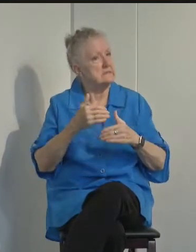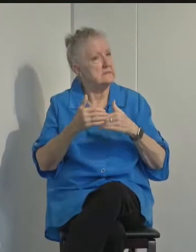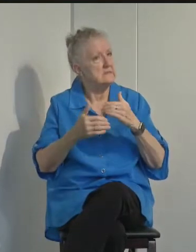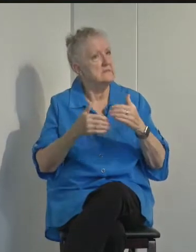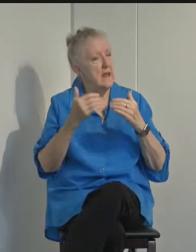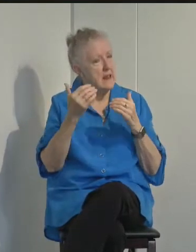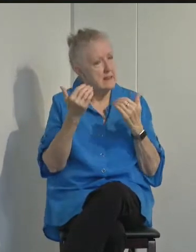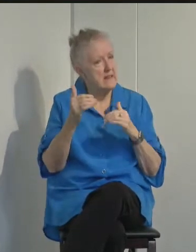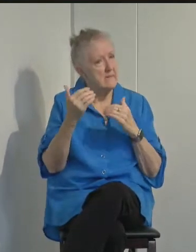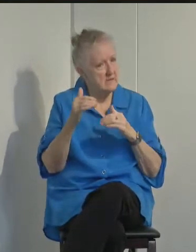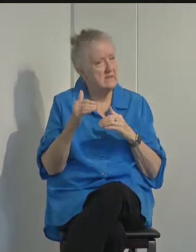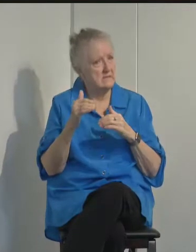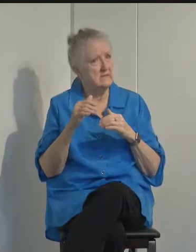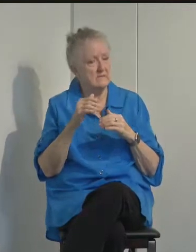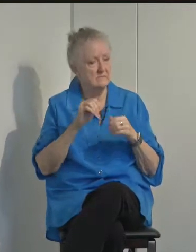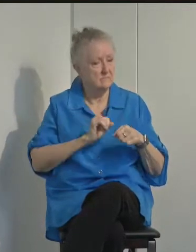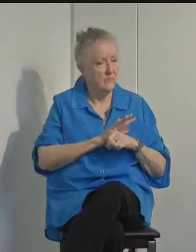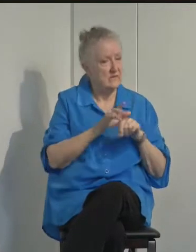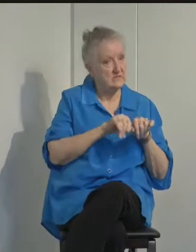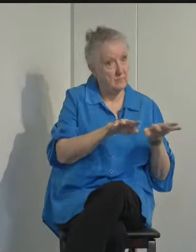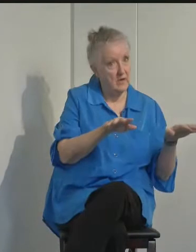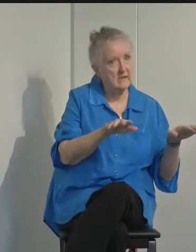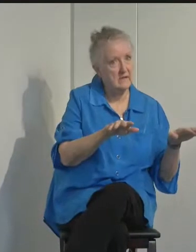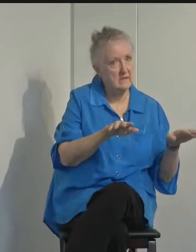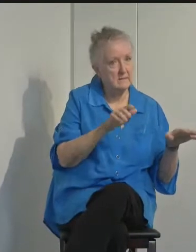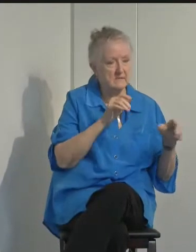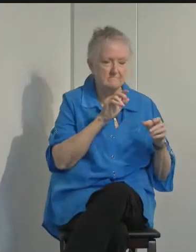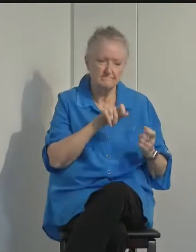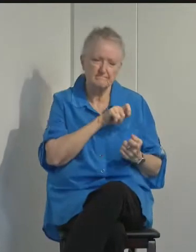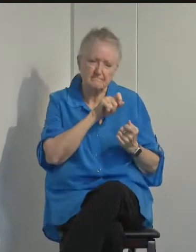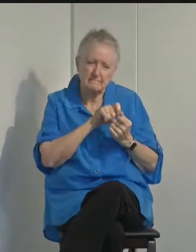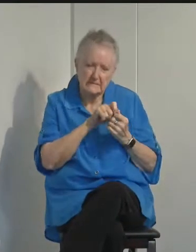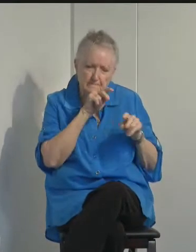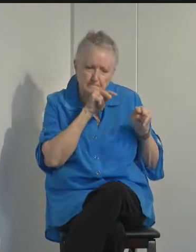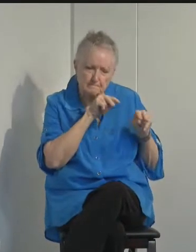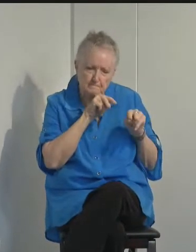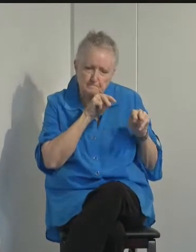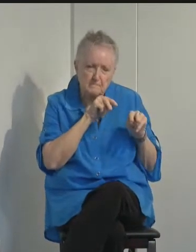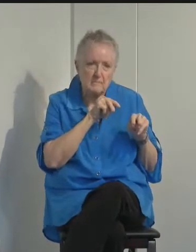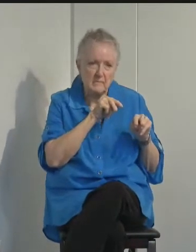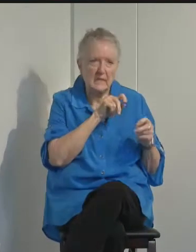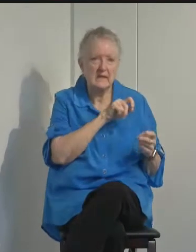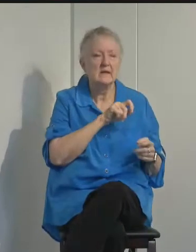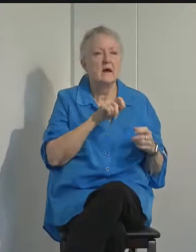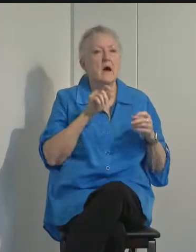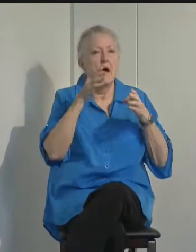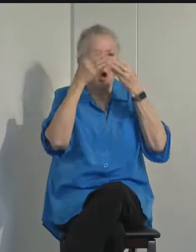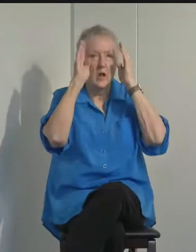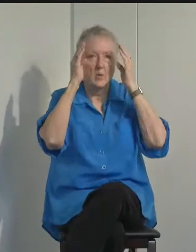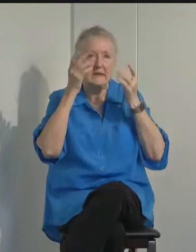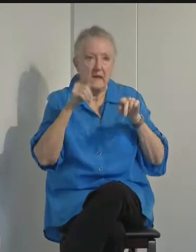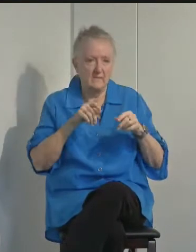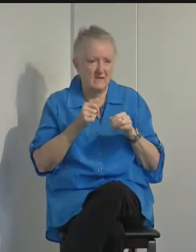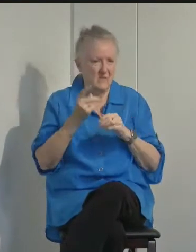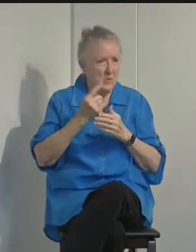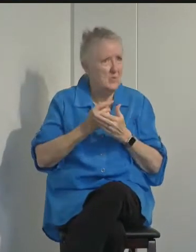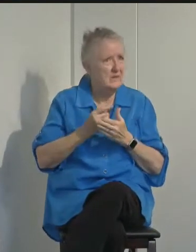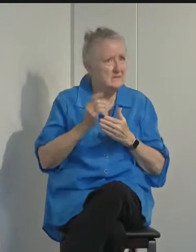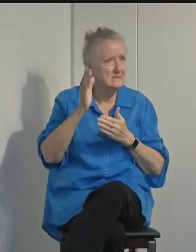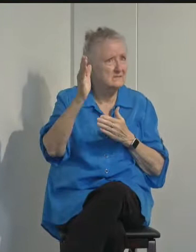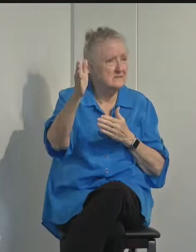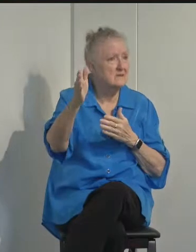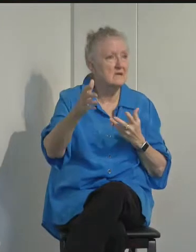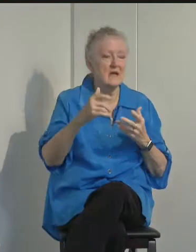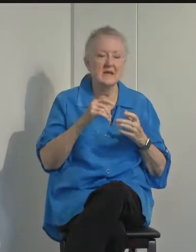virus by maintaining our own diligence and attention to detail. Halloween is coming in a few weeks, and trick-or